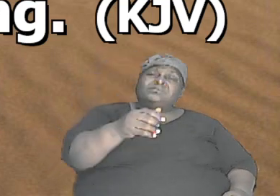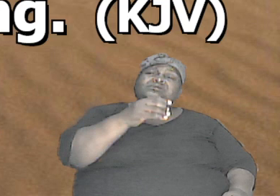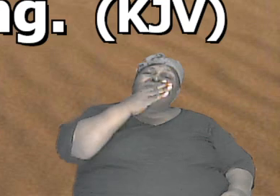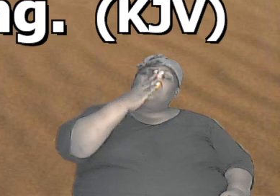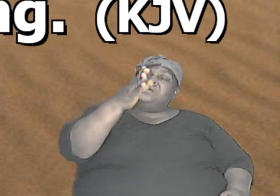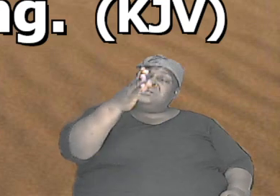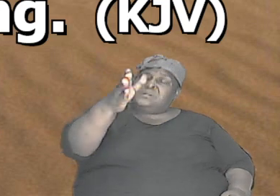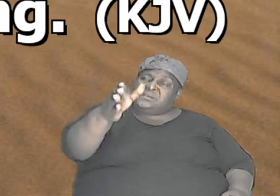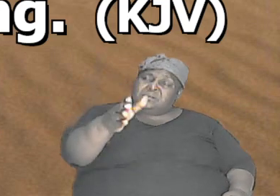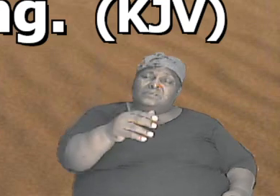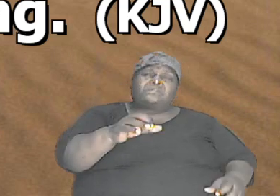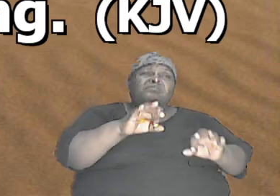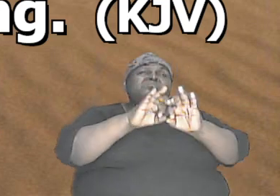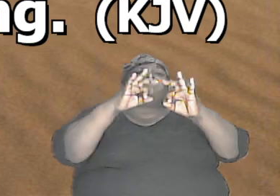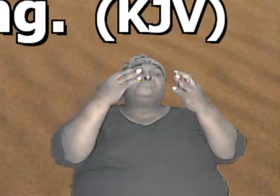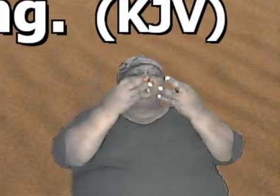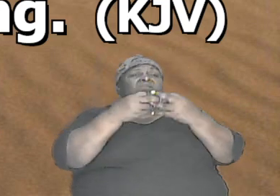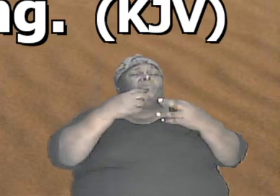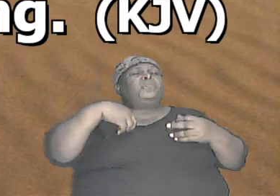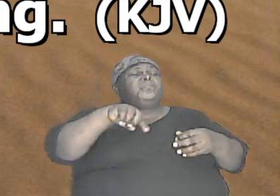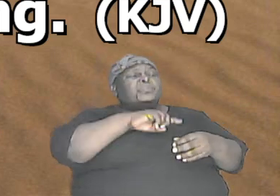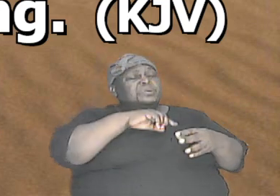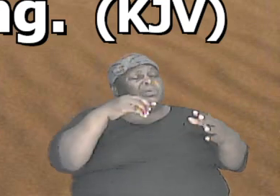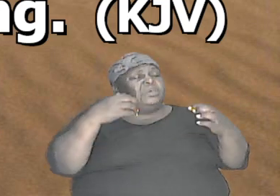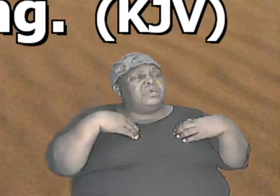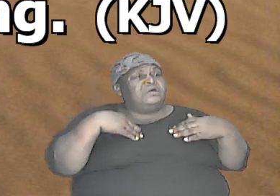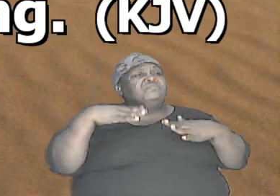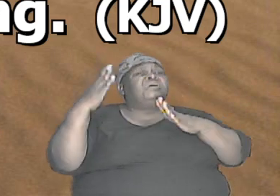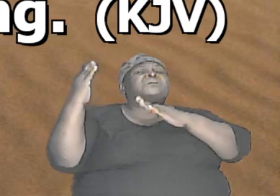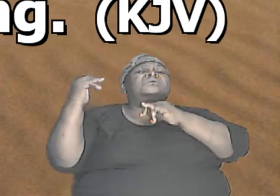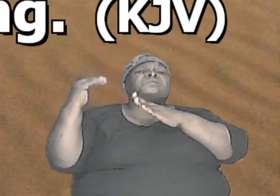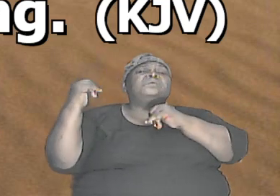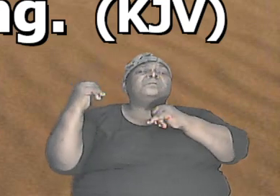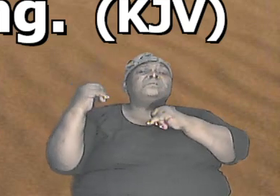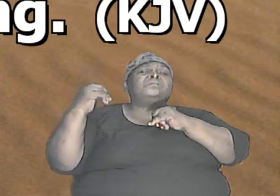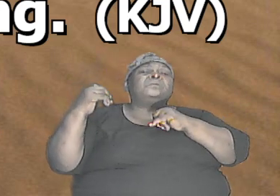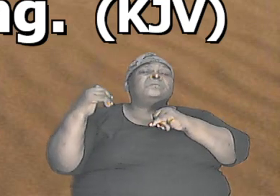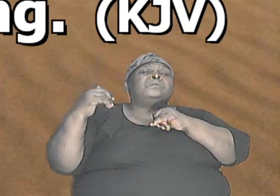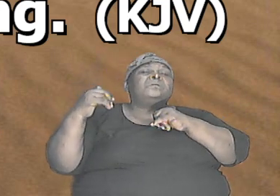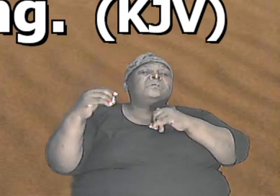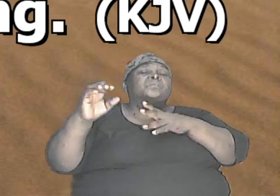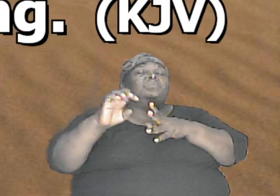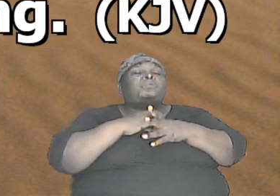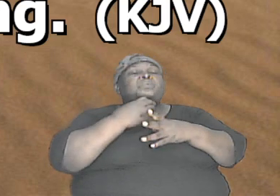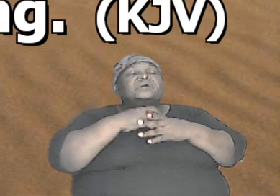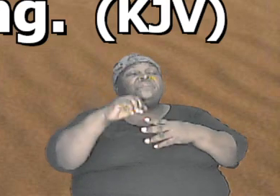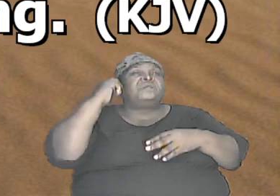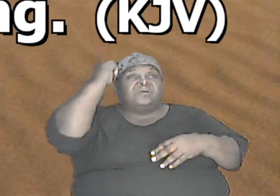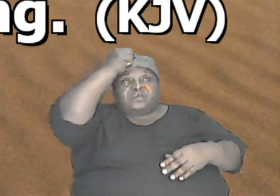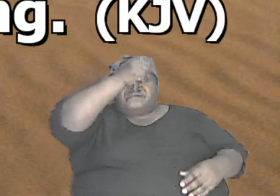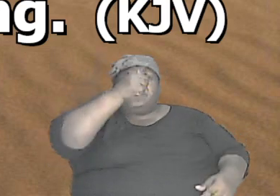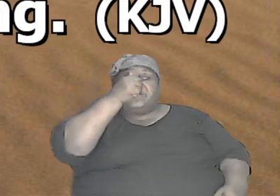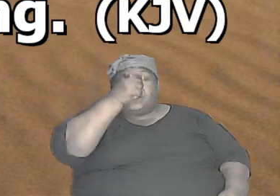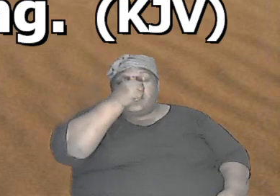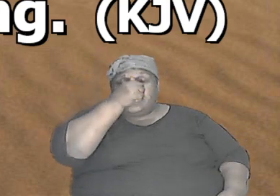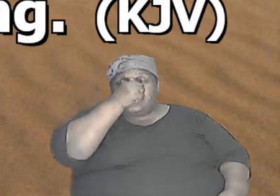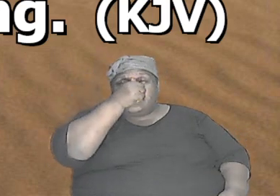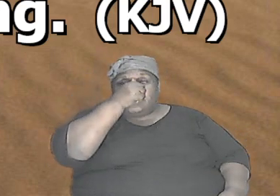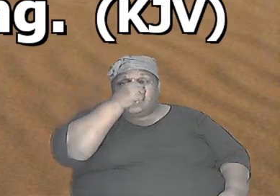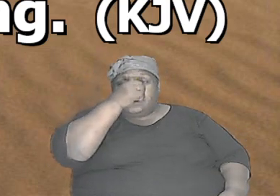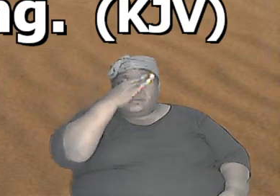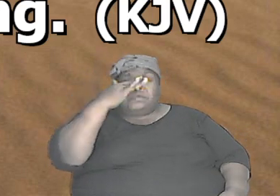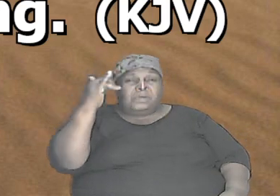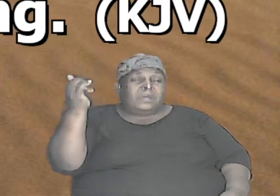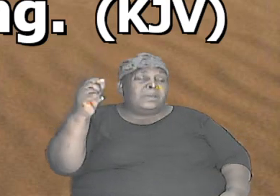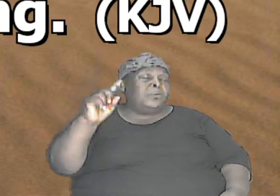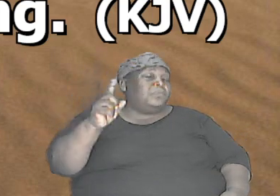we have to accept that whether we are Africans by virtue